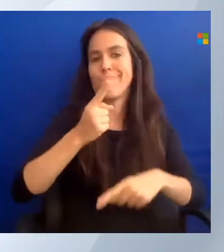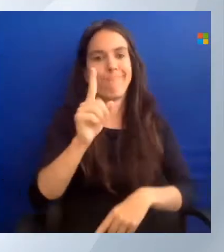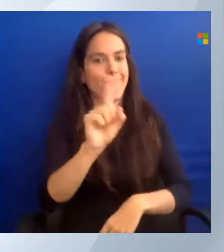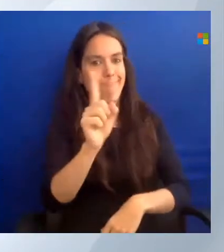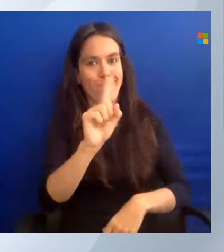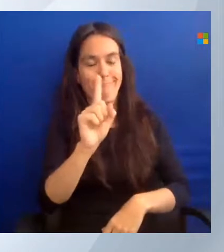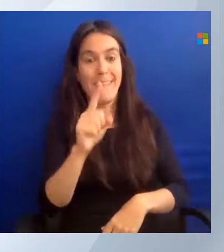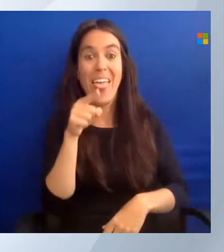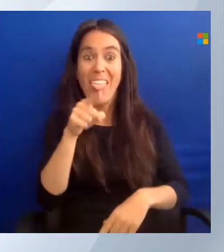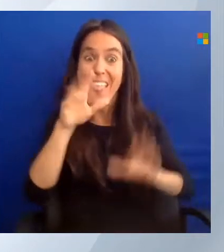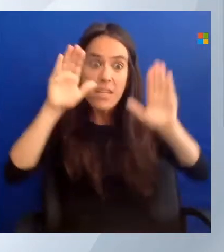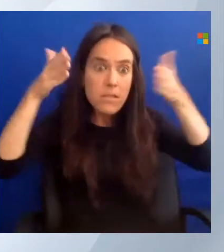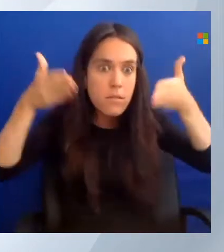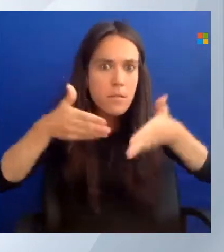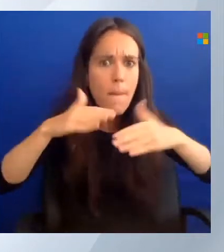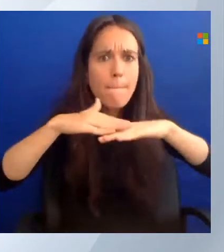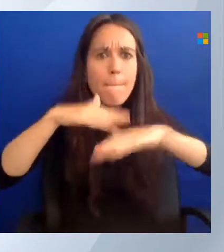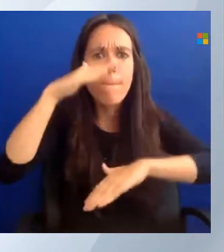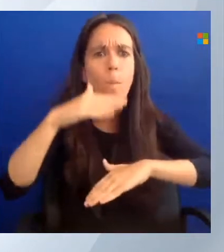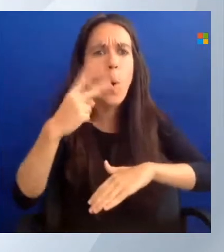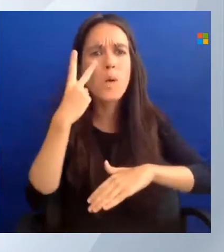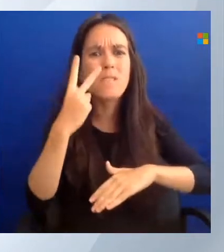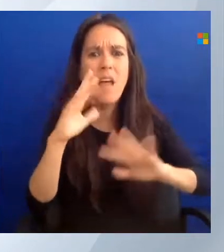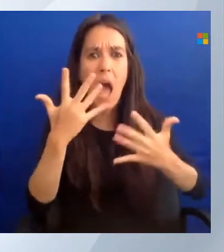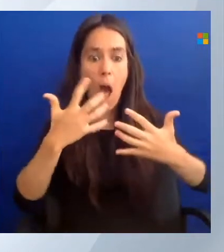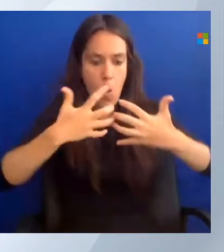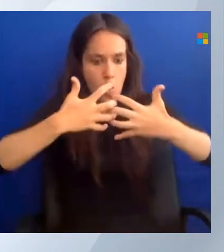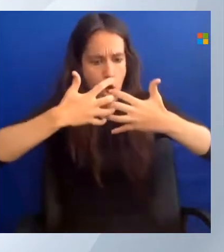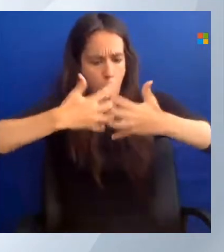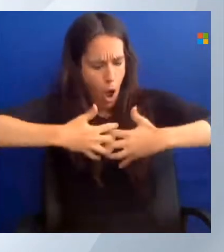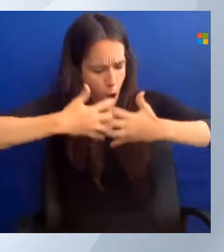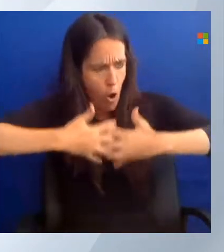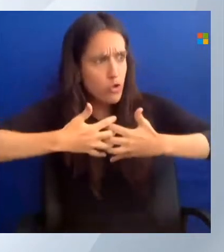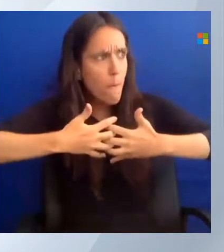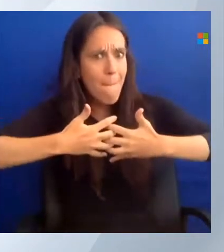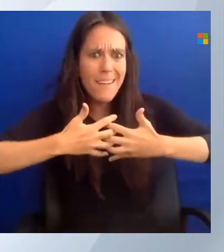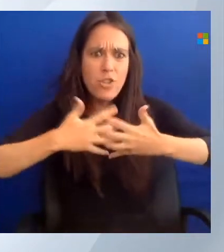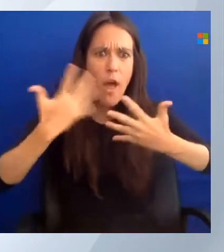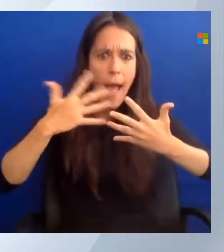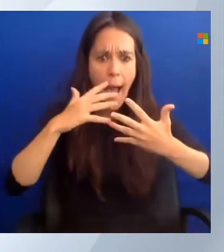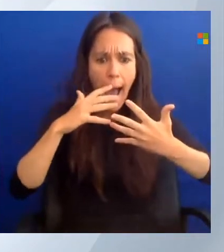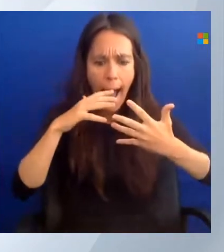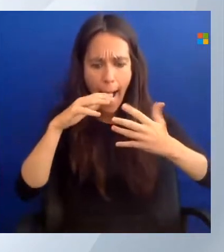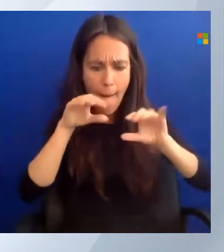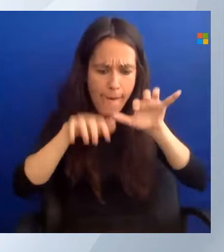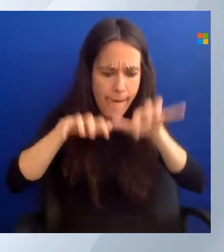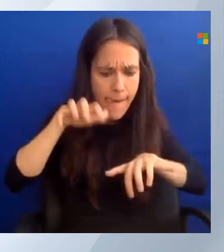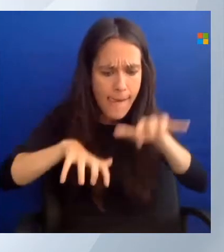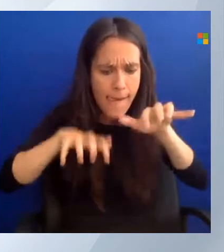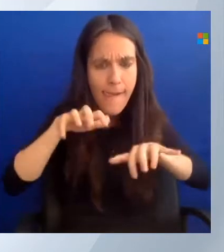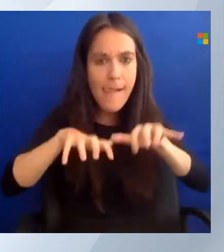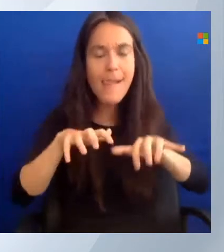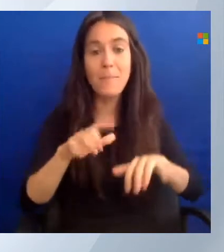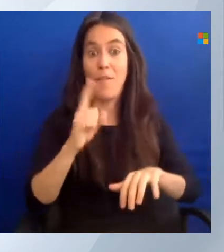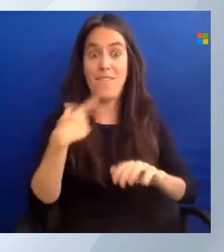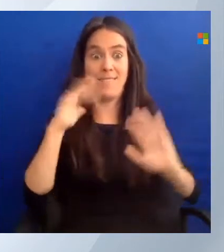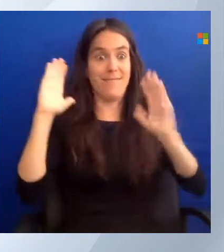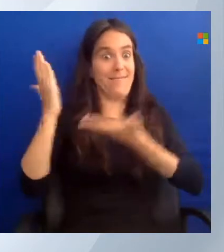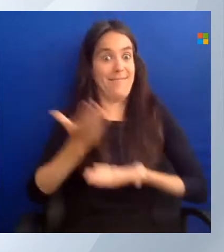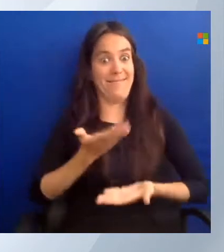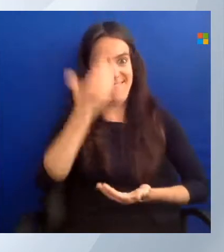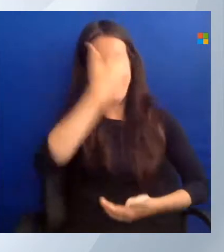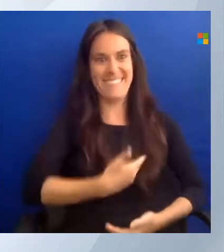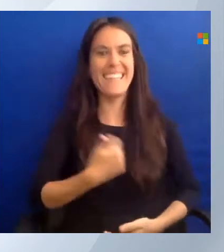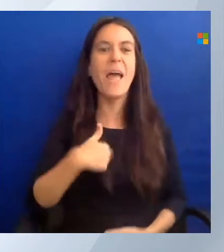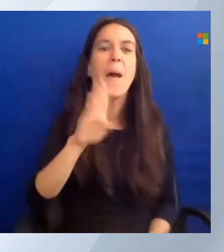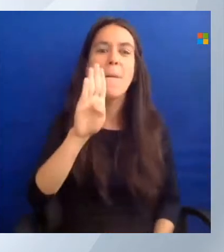focus on that and see how you can get started with these things. First, let me introduce myself. My name is Barbara Forbes. And